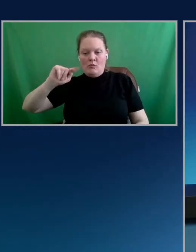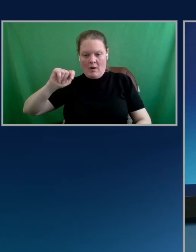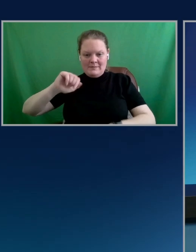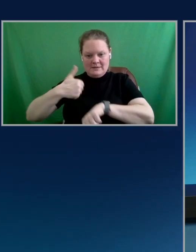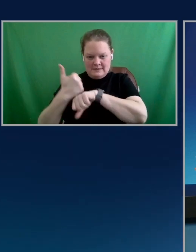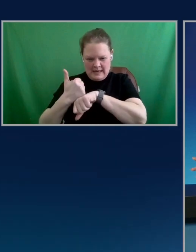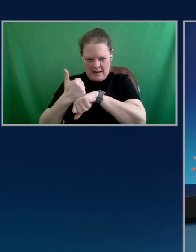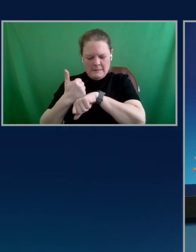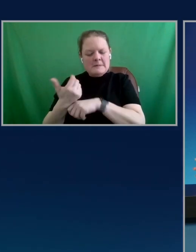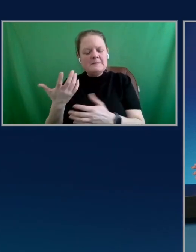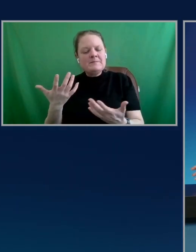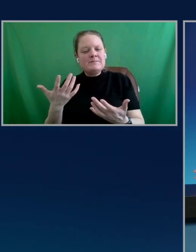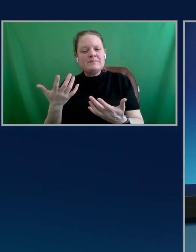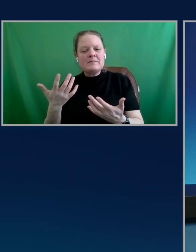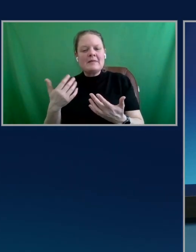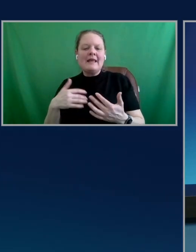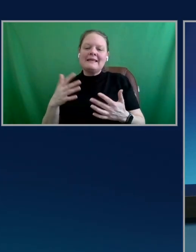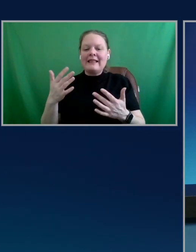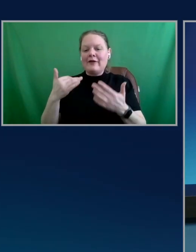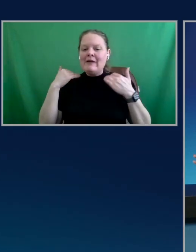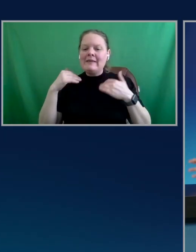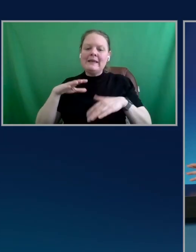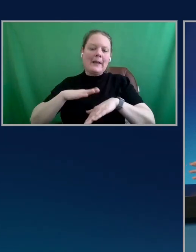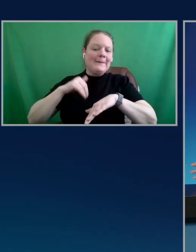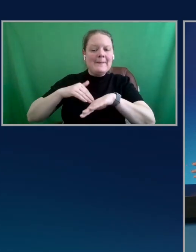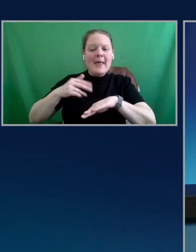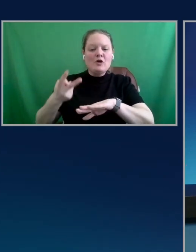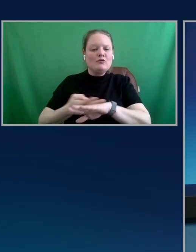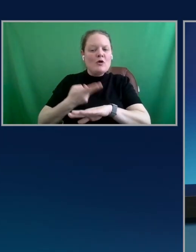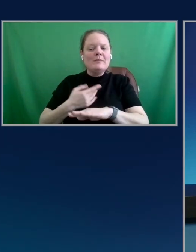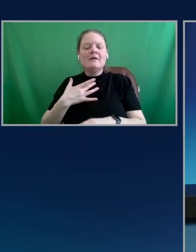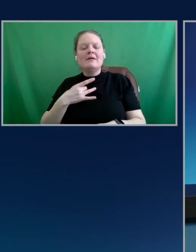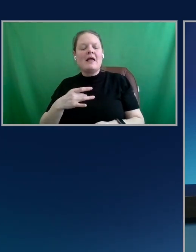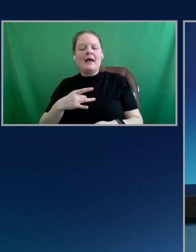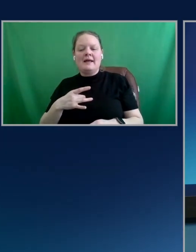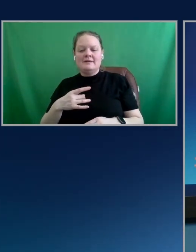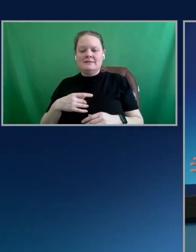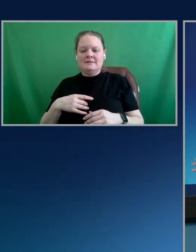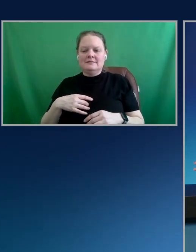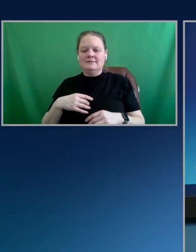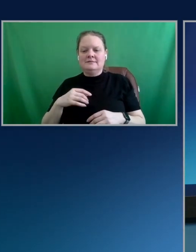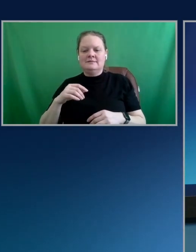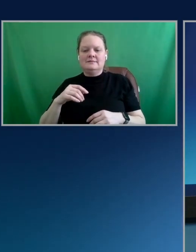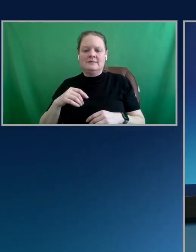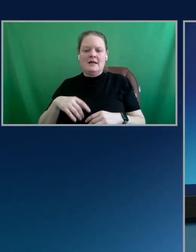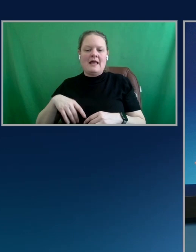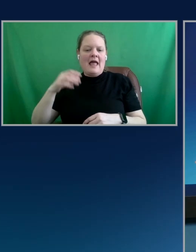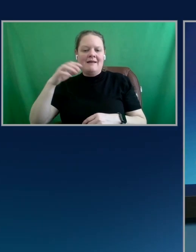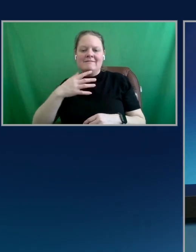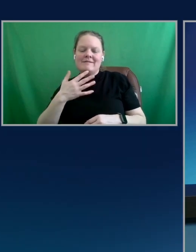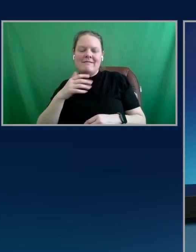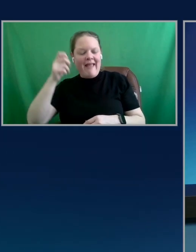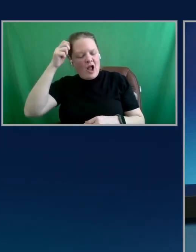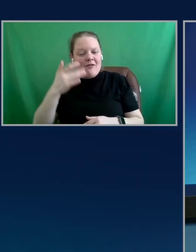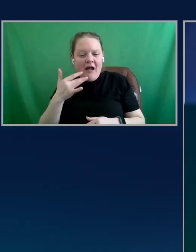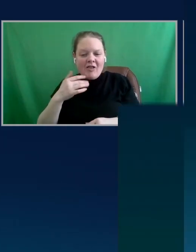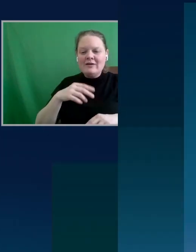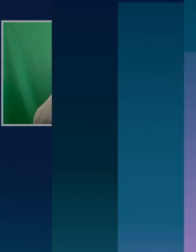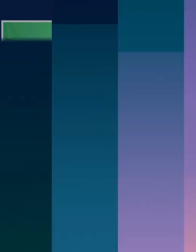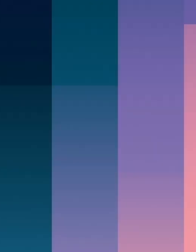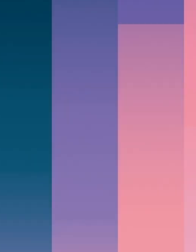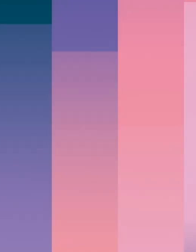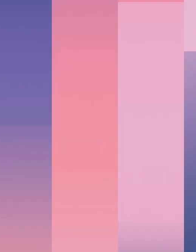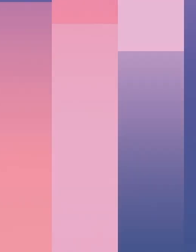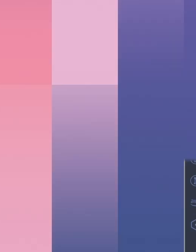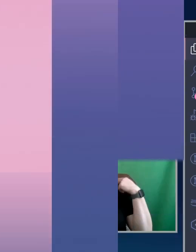friendly prep groomer who really likes things like technicolor hair color for dogs and fun haircuts and nail colors. So it's